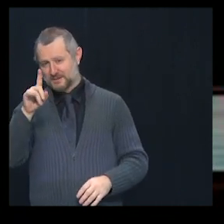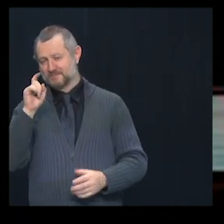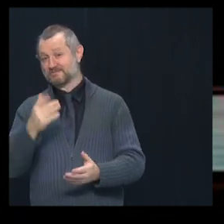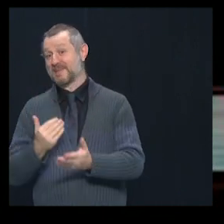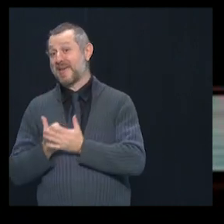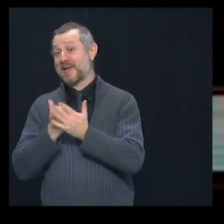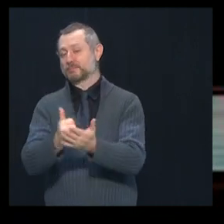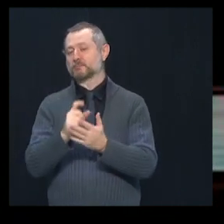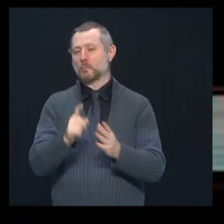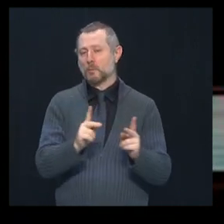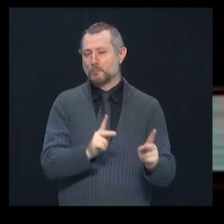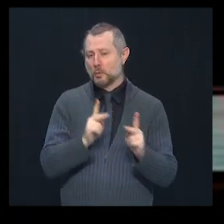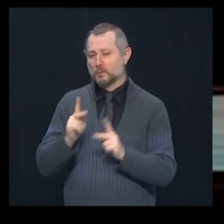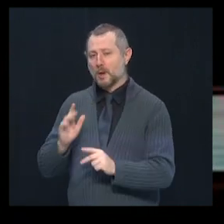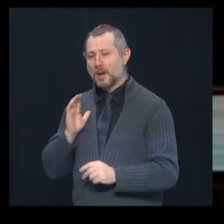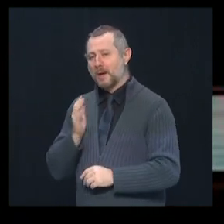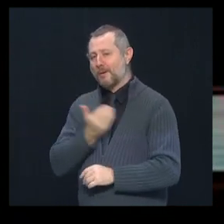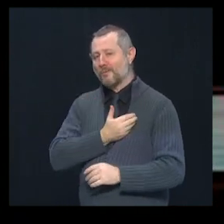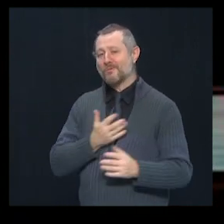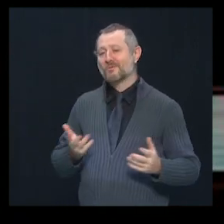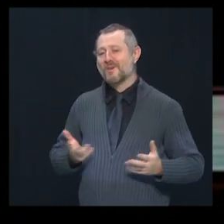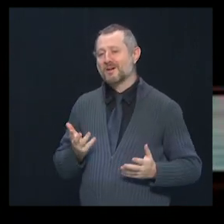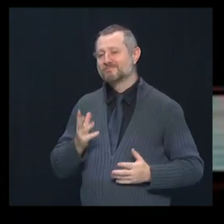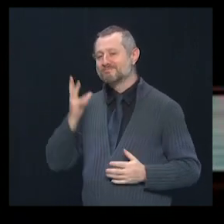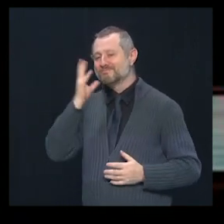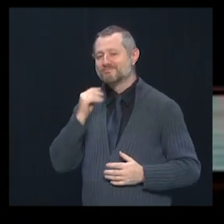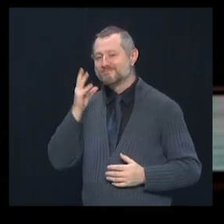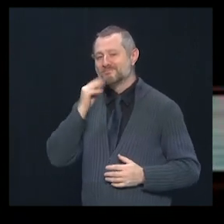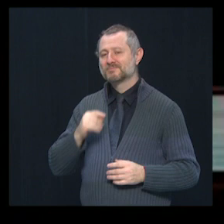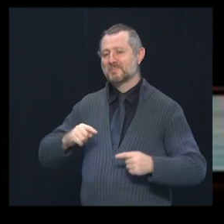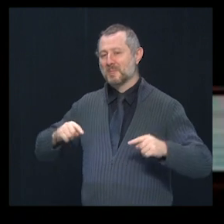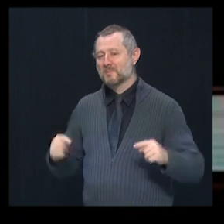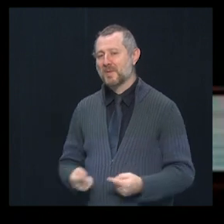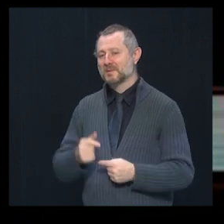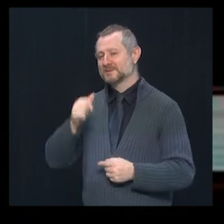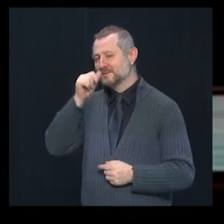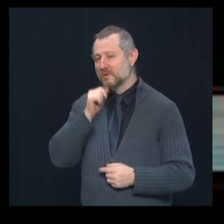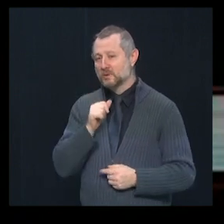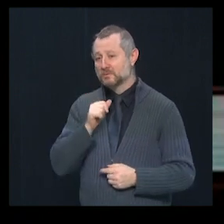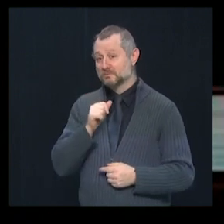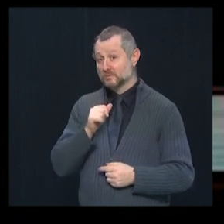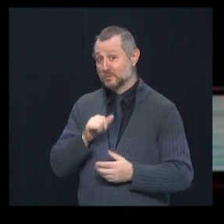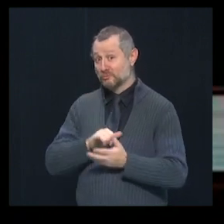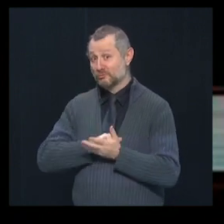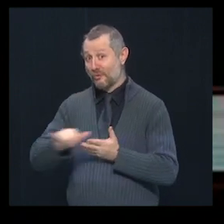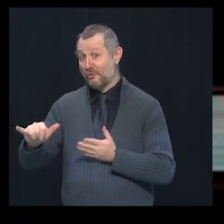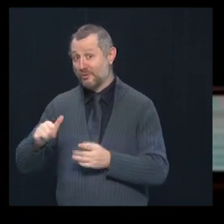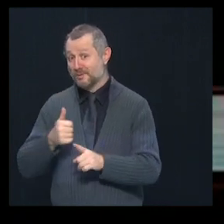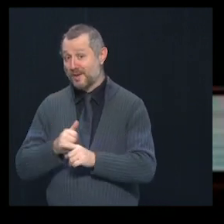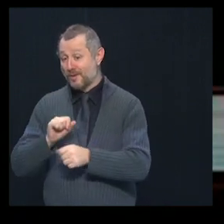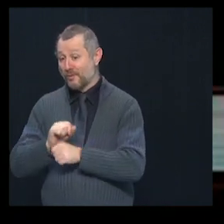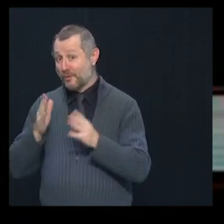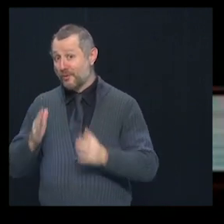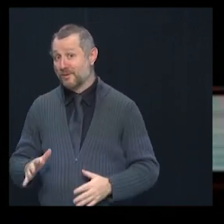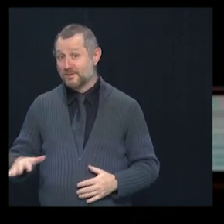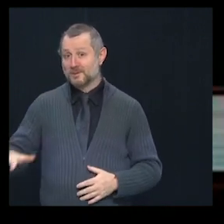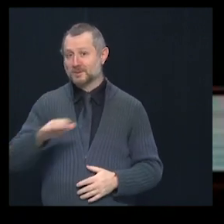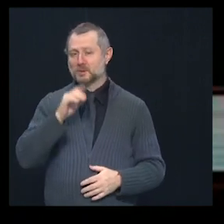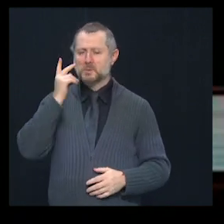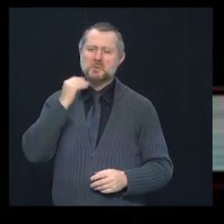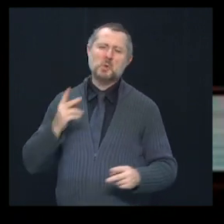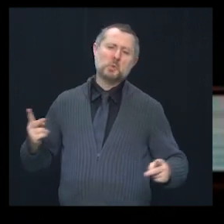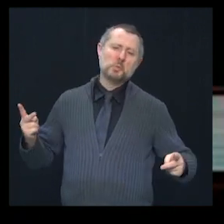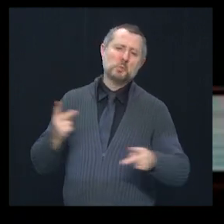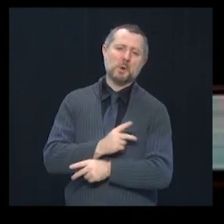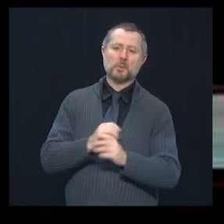already incurred as a state working men and women in new york have suffered more than any other state in the country and in every possible way uh the